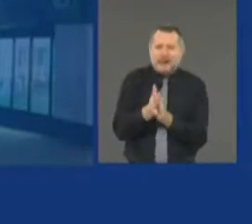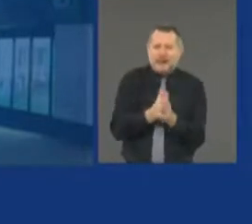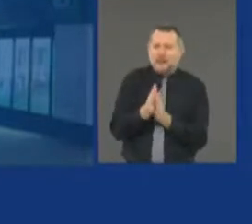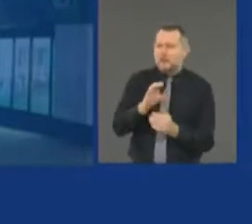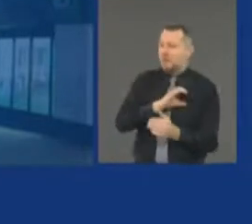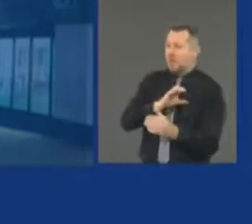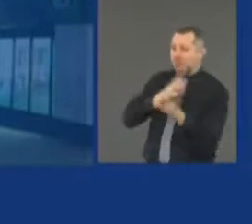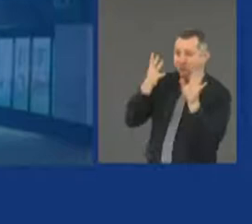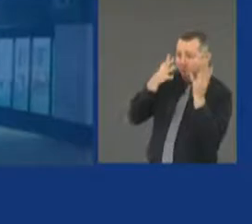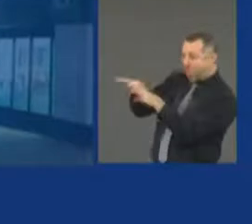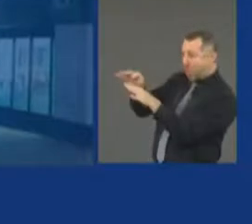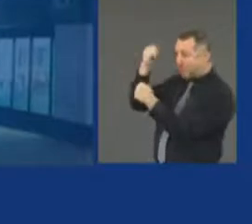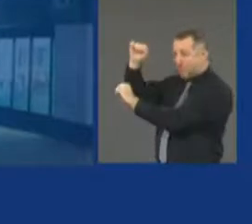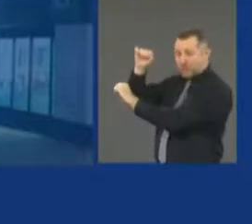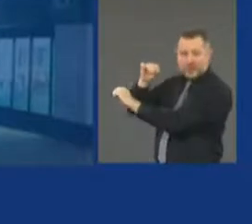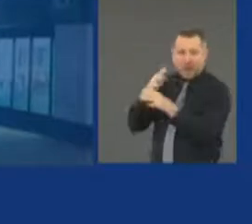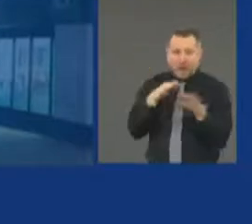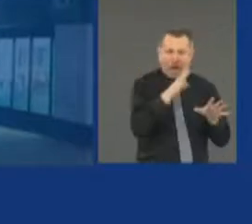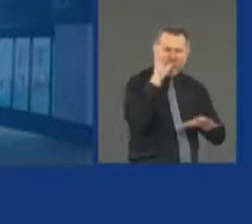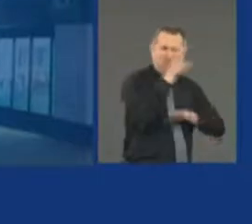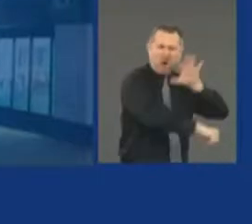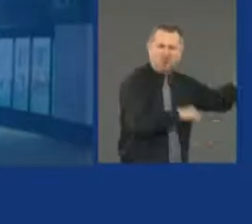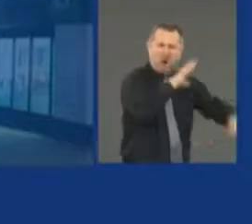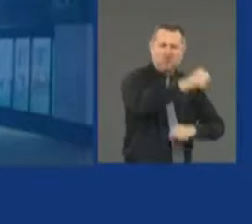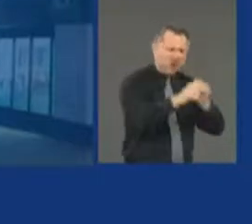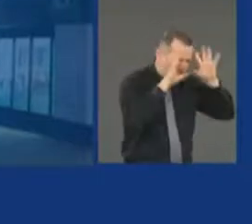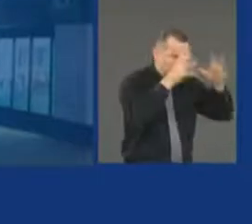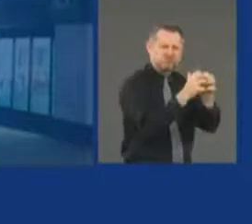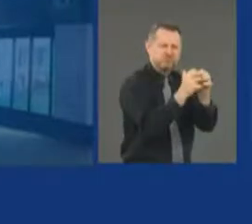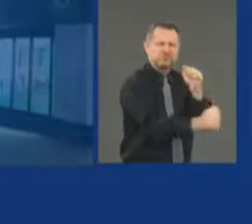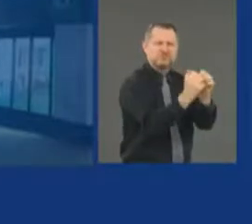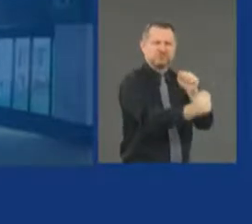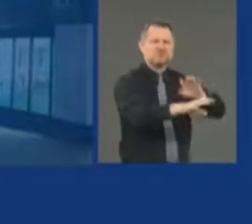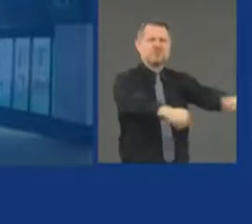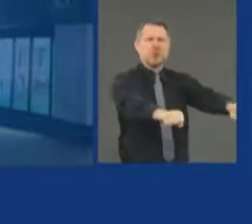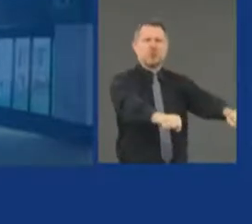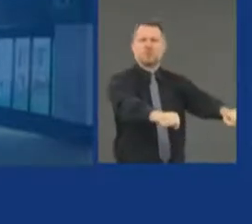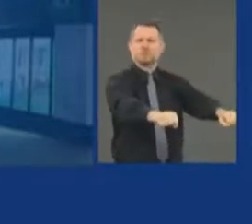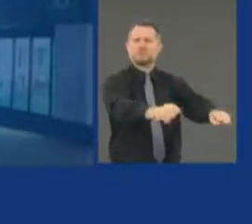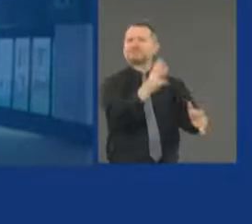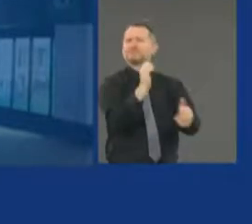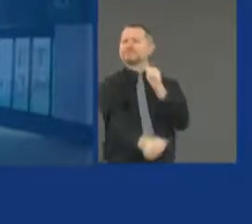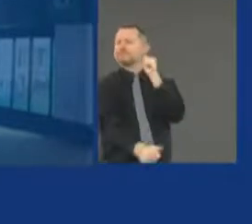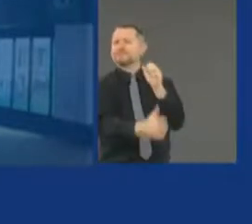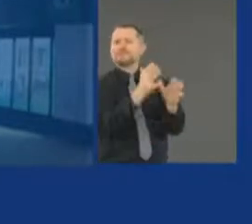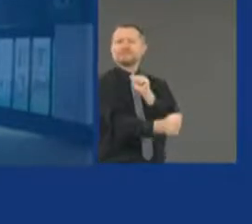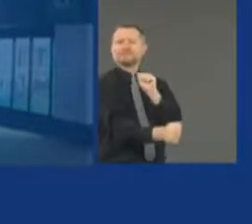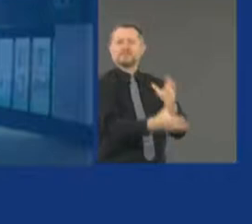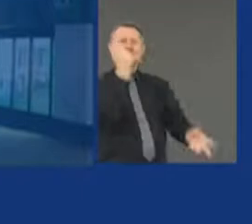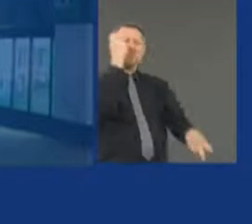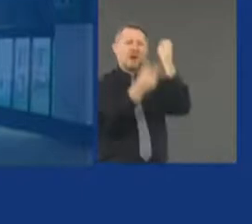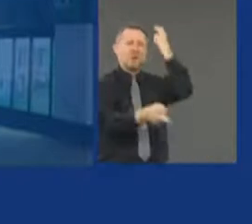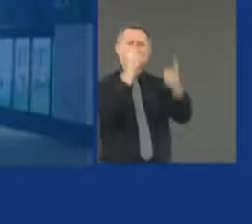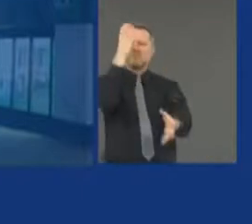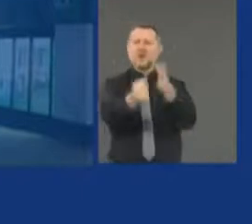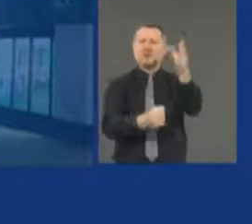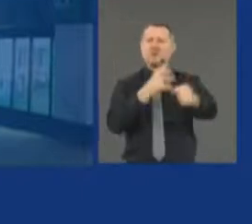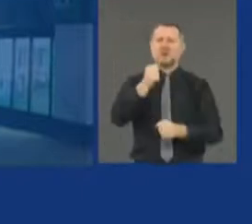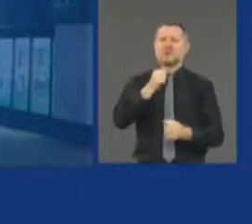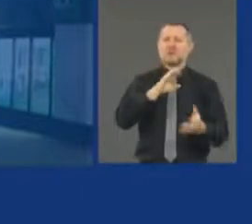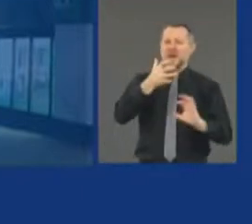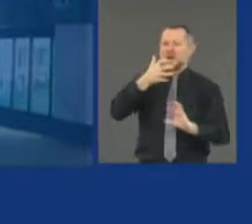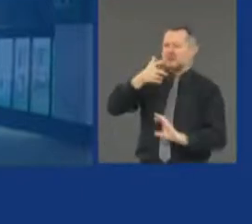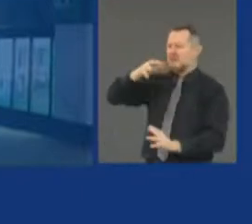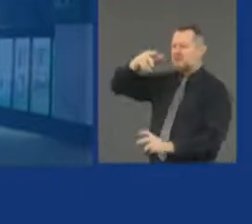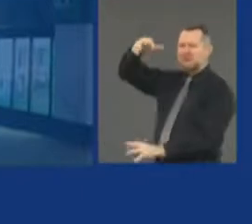And they say, well, here's an opportunity to loot and to steal and to cause mayhem. That's all they are.